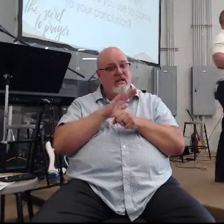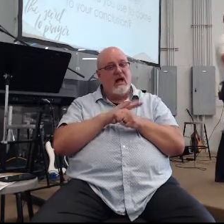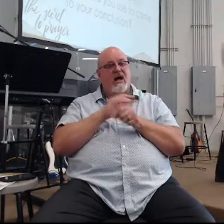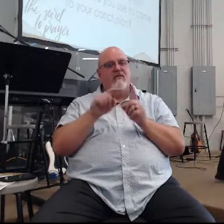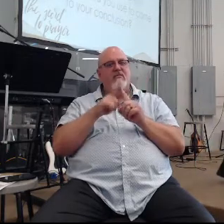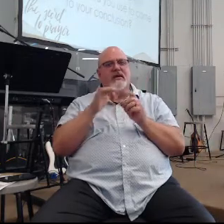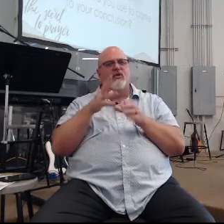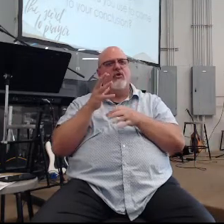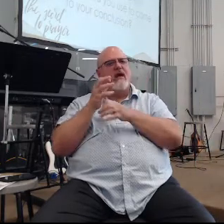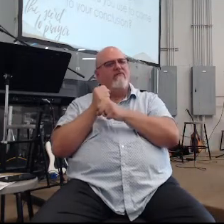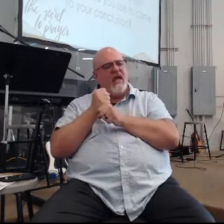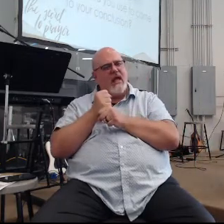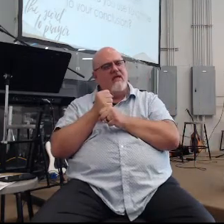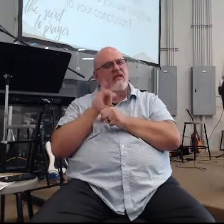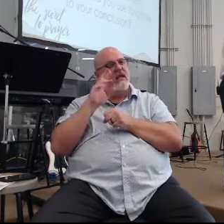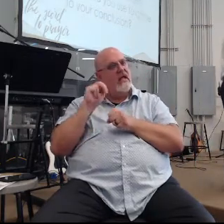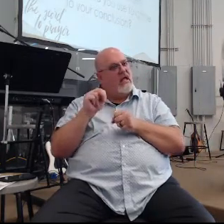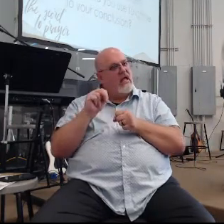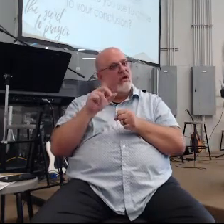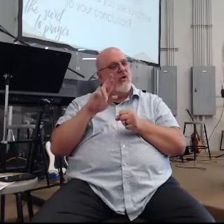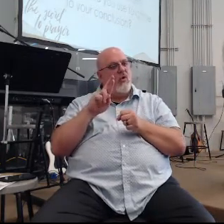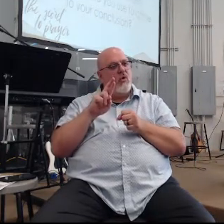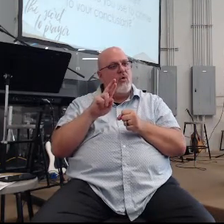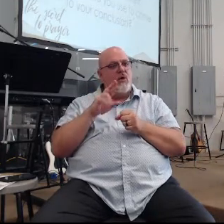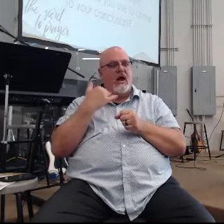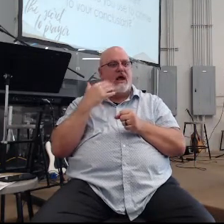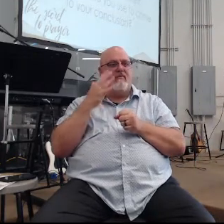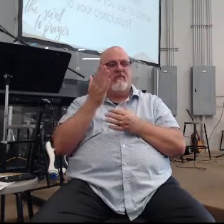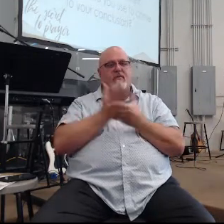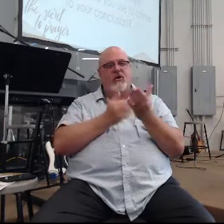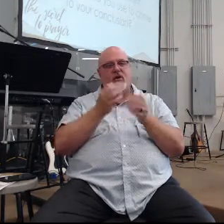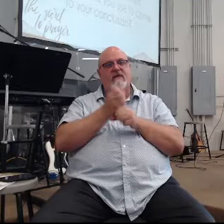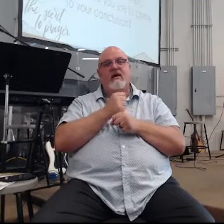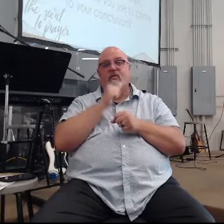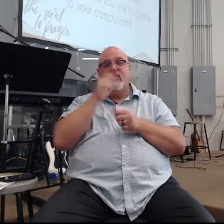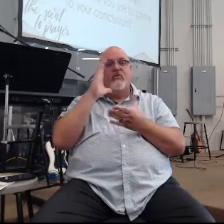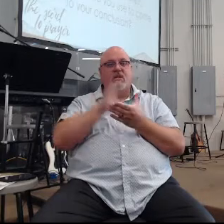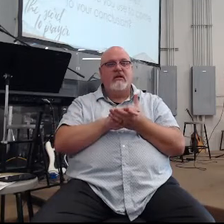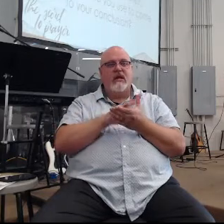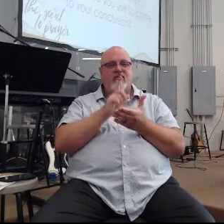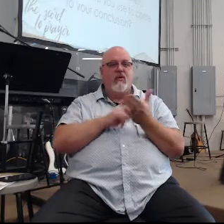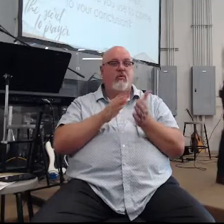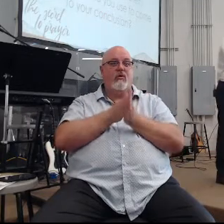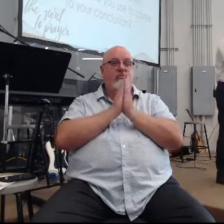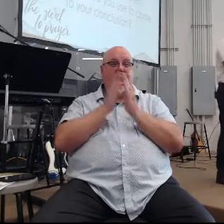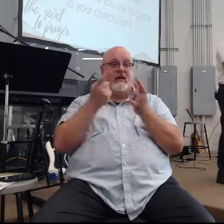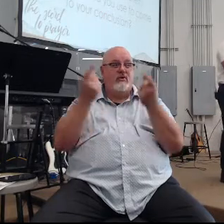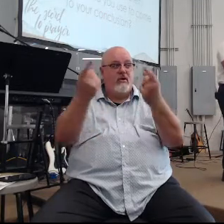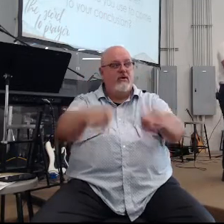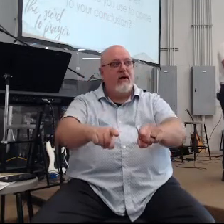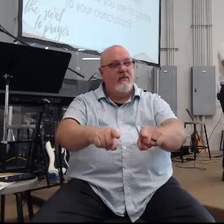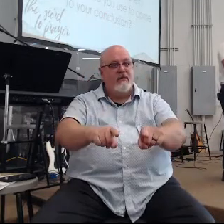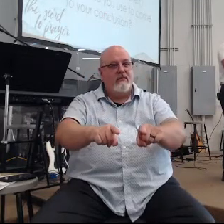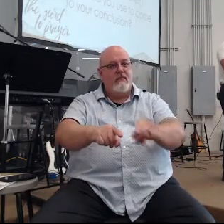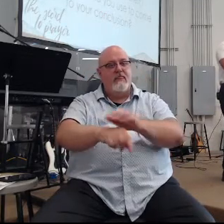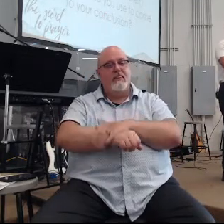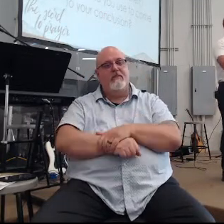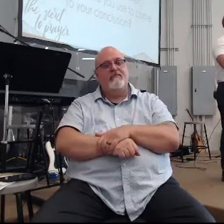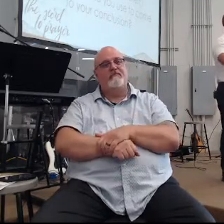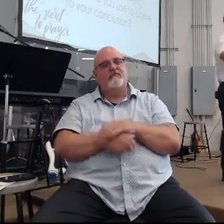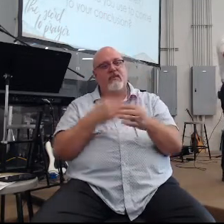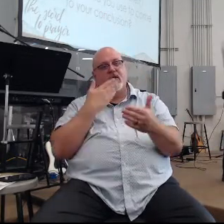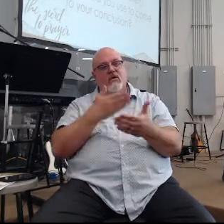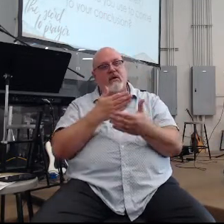actually have faith in or remember we talked about our part of faith is we don't actually believe what we're praying is going to happen right